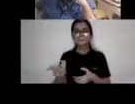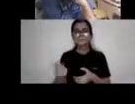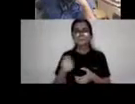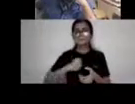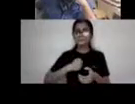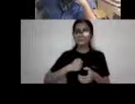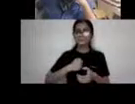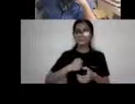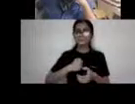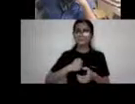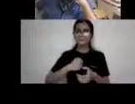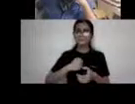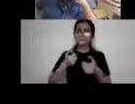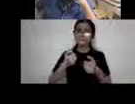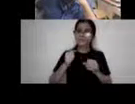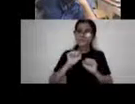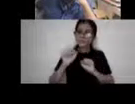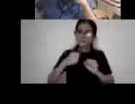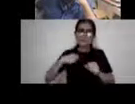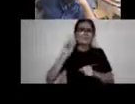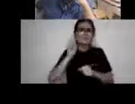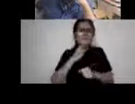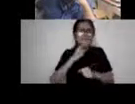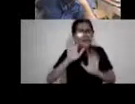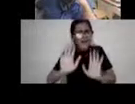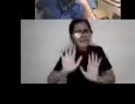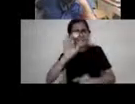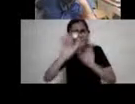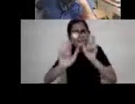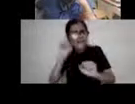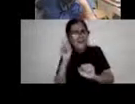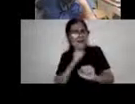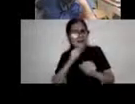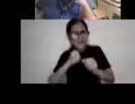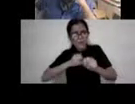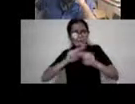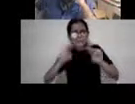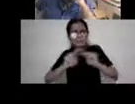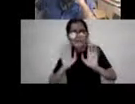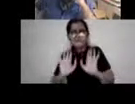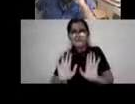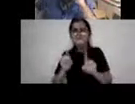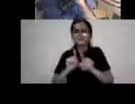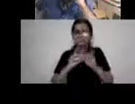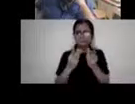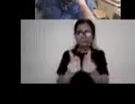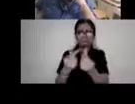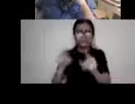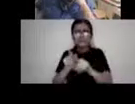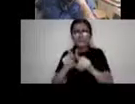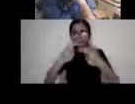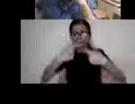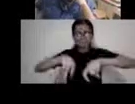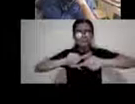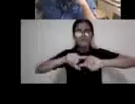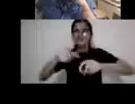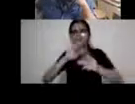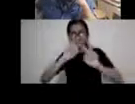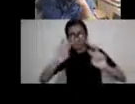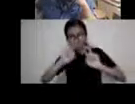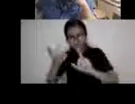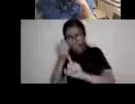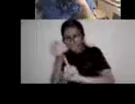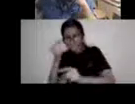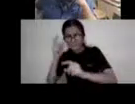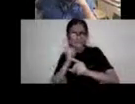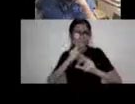had deafness in my family. So I decided that, um, as a result of this CODA conference, that I would do a lot of research on deafness